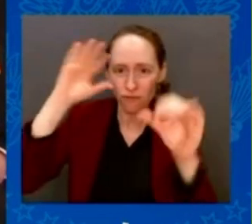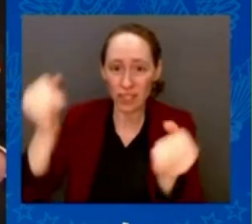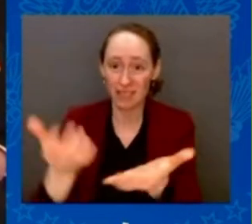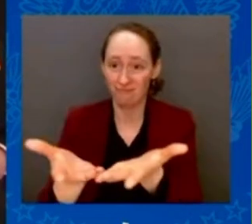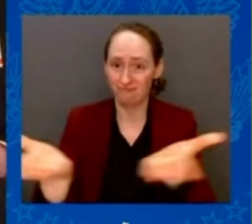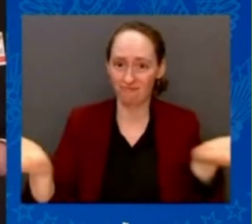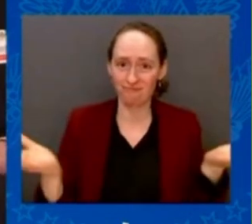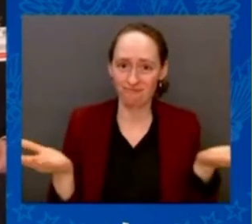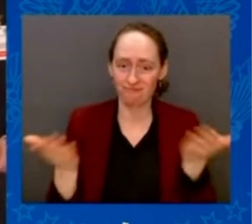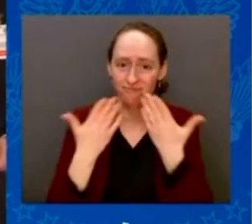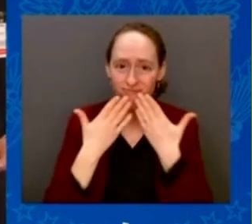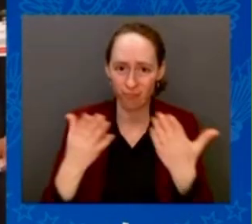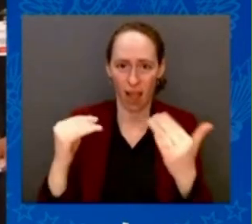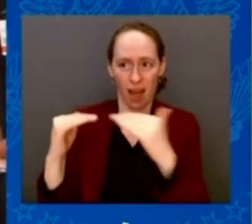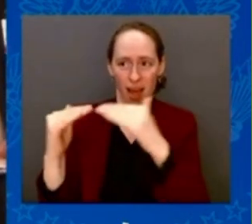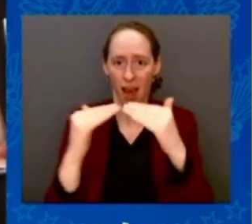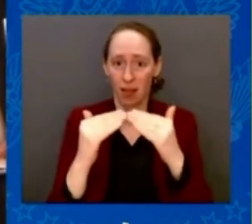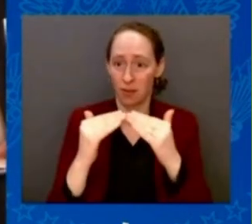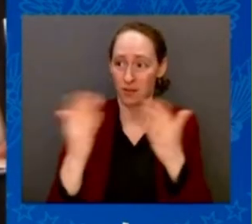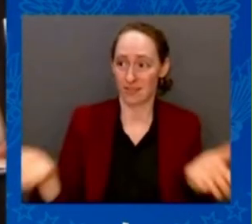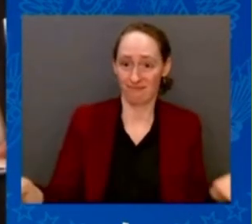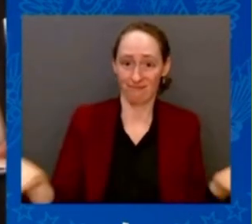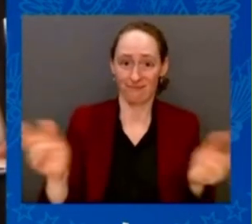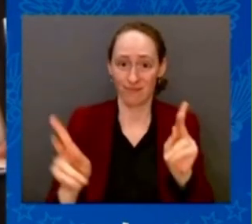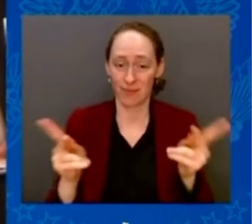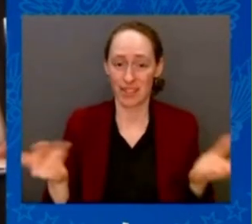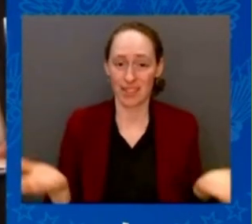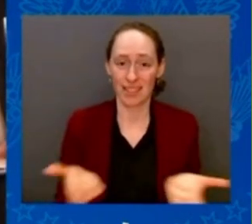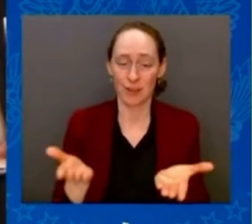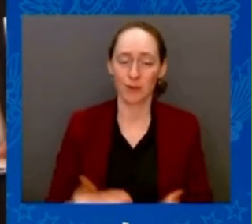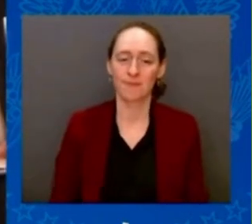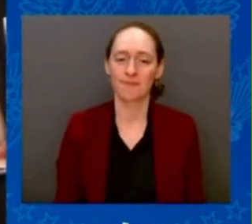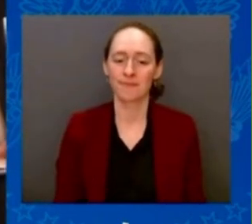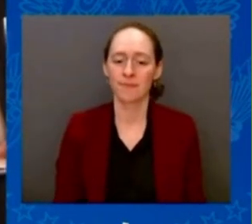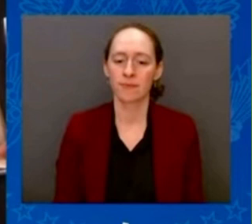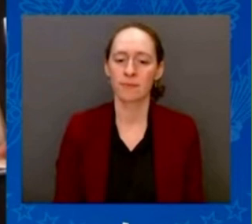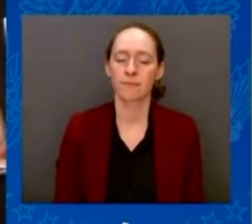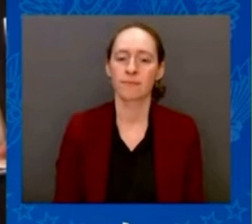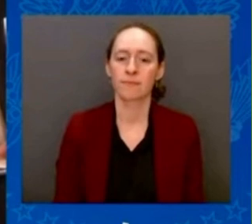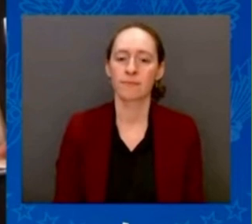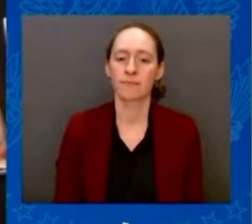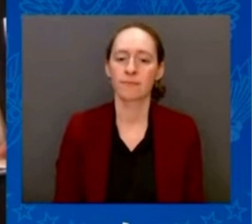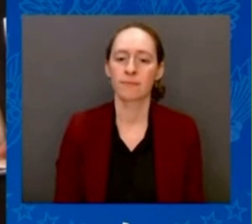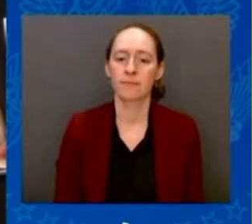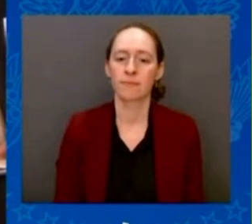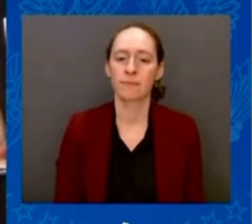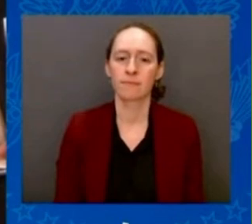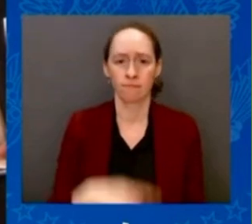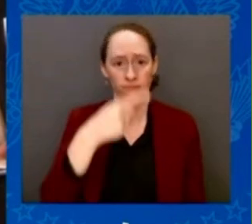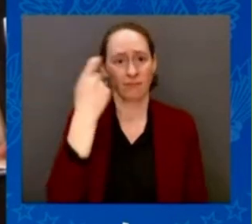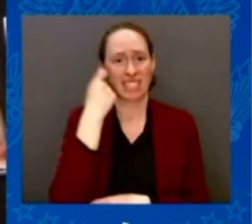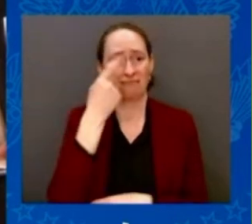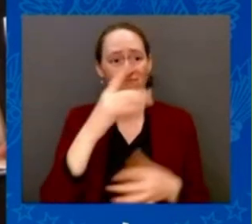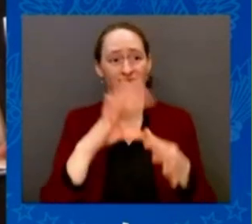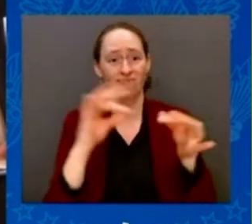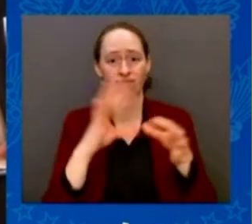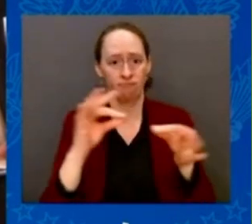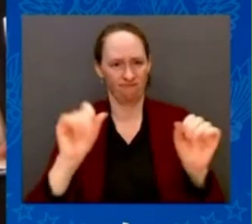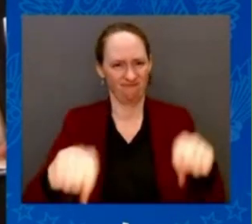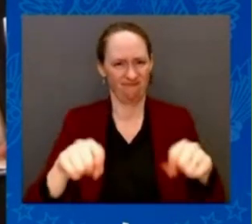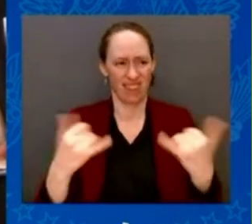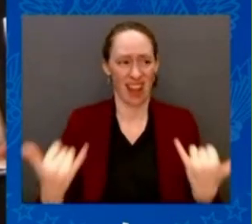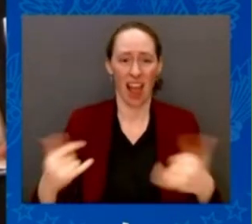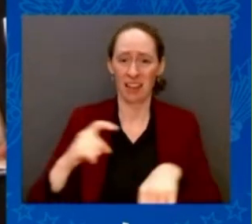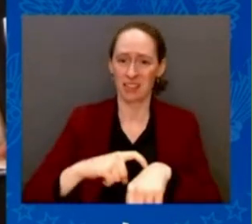mentioned, Mr. President Duda, we are meeting in a very special time because of the first anniversary of Russia's aggressions